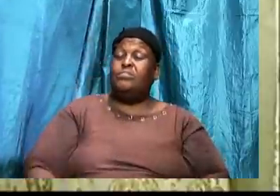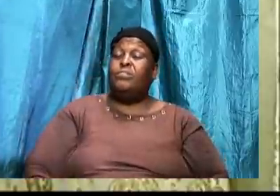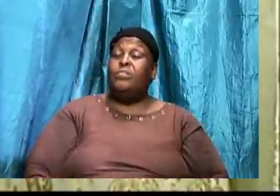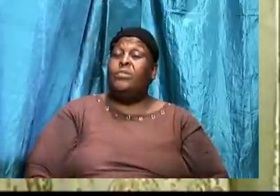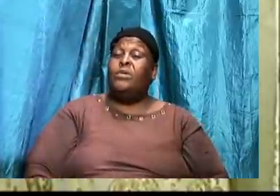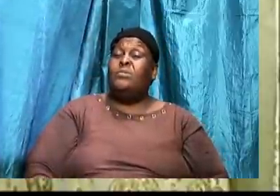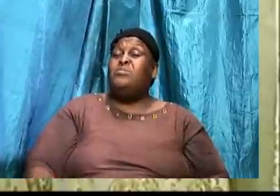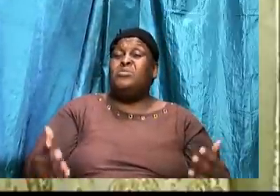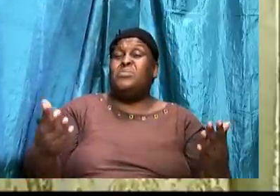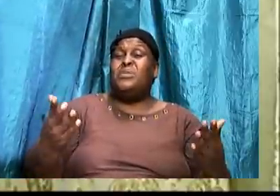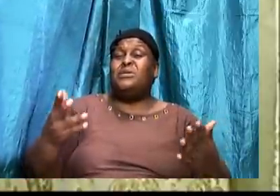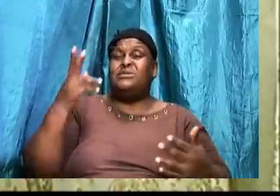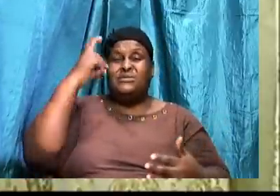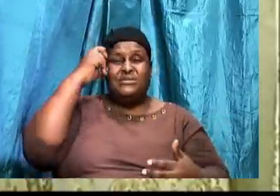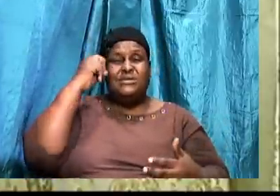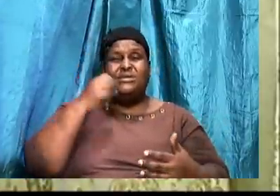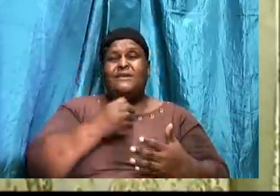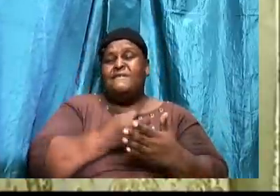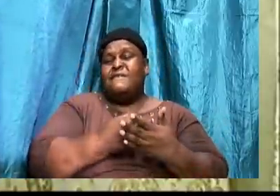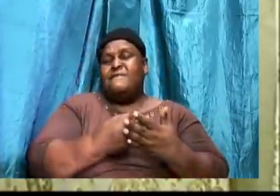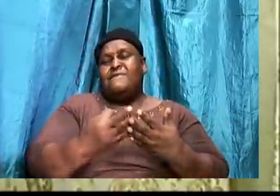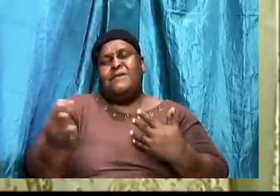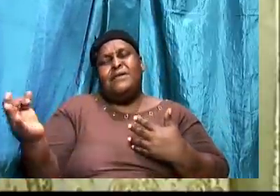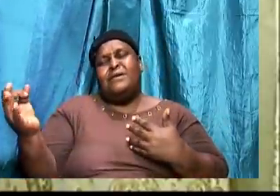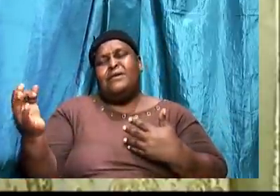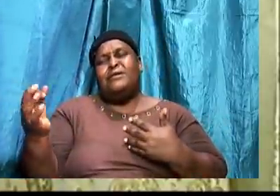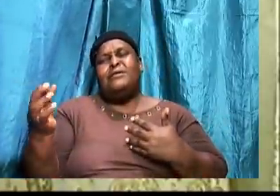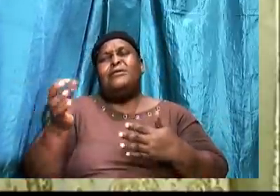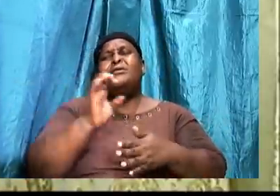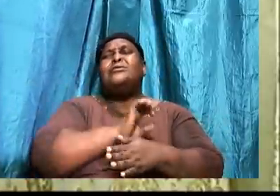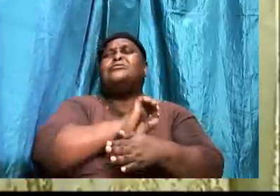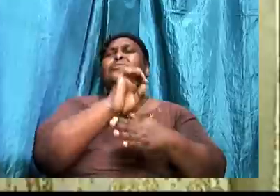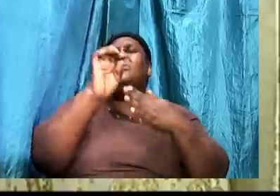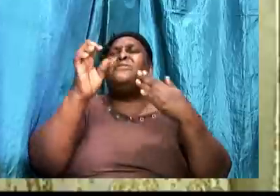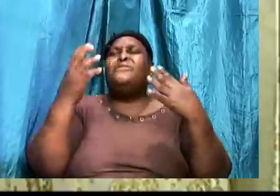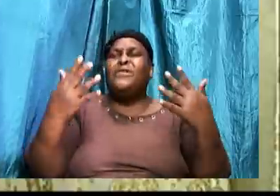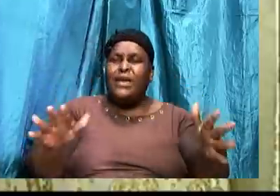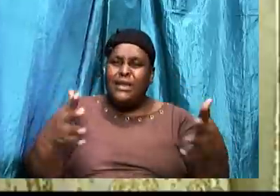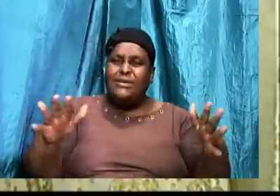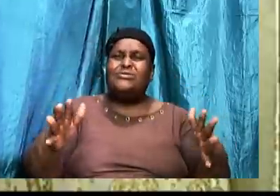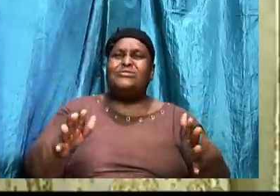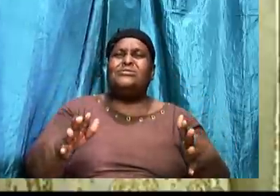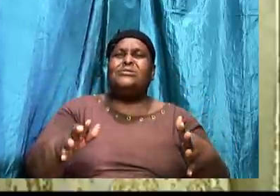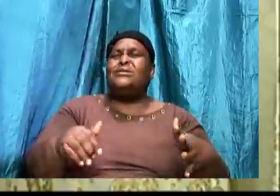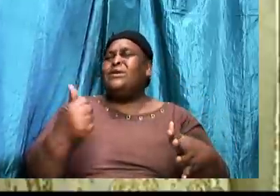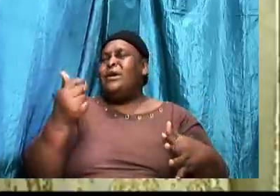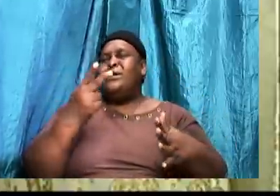what he did. Was that he failed. complete. The other part. Of the scripture.